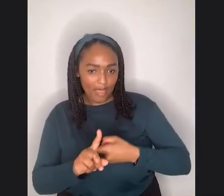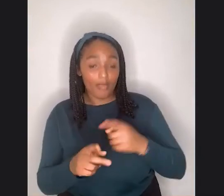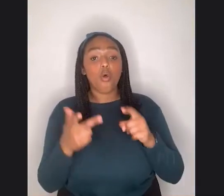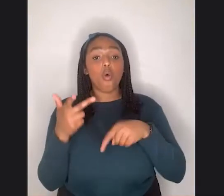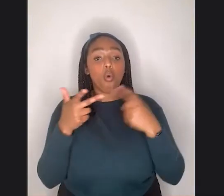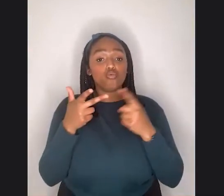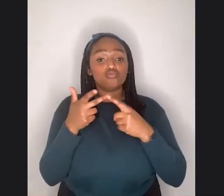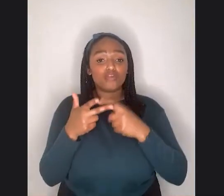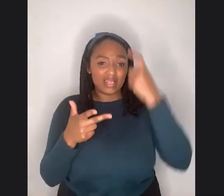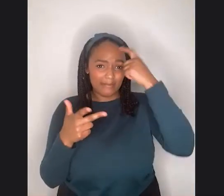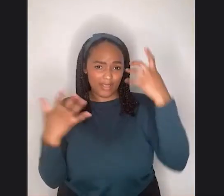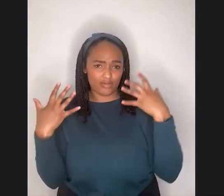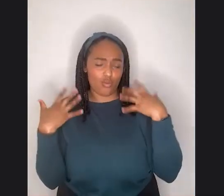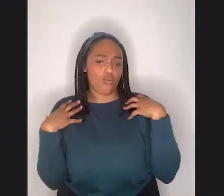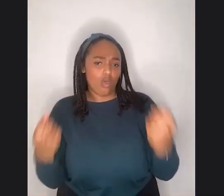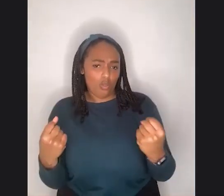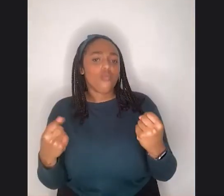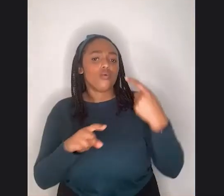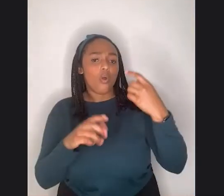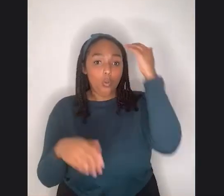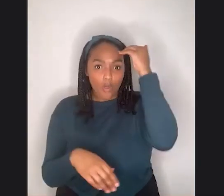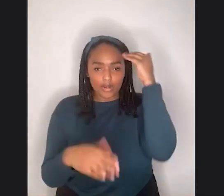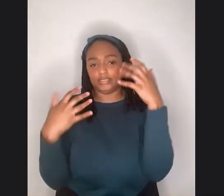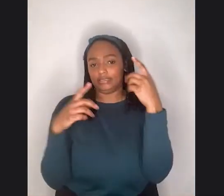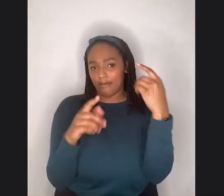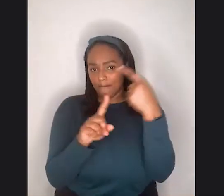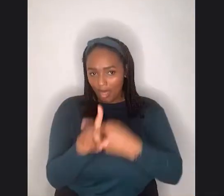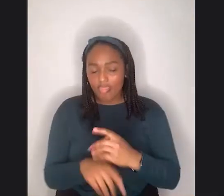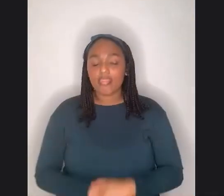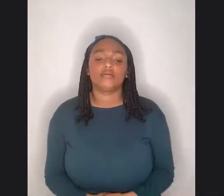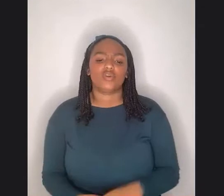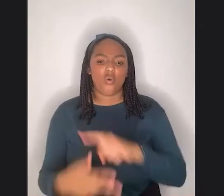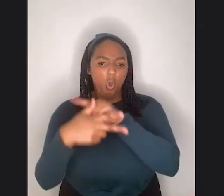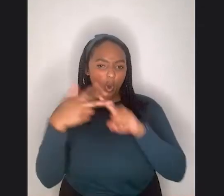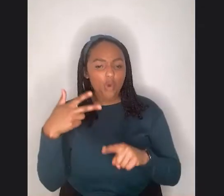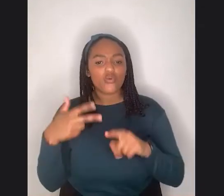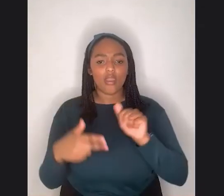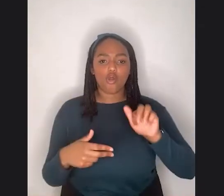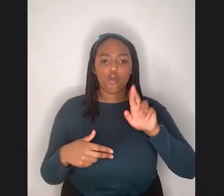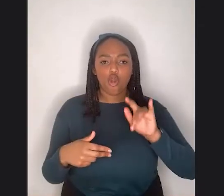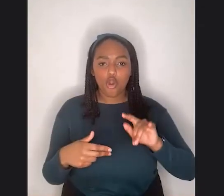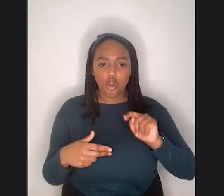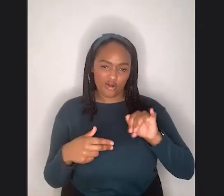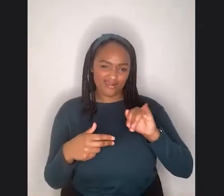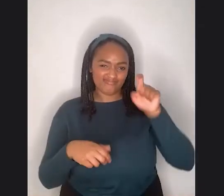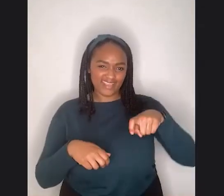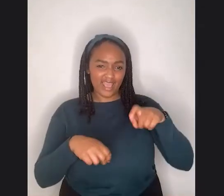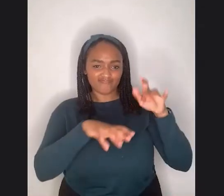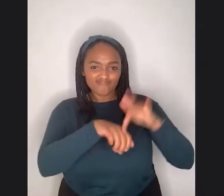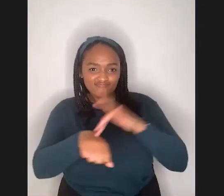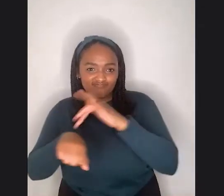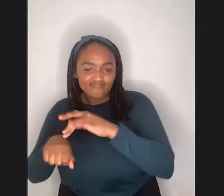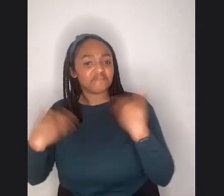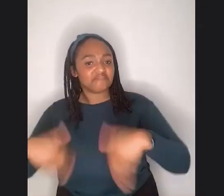with, um, with their expertise here to talk about, to talk about that as well. Um, what do you think, um,